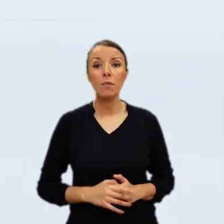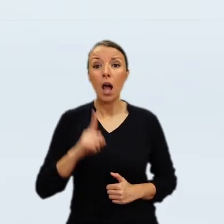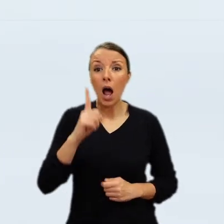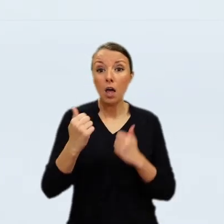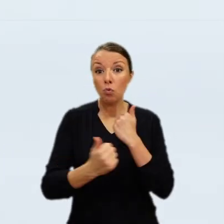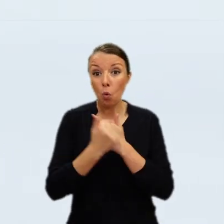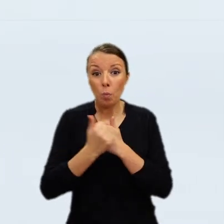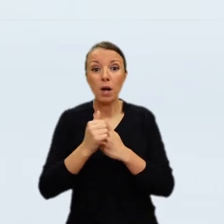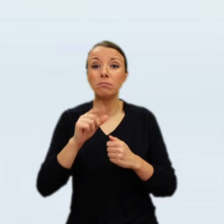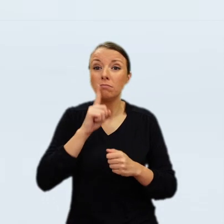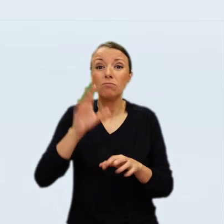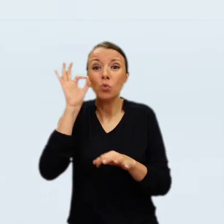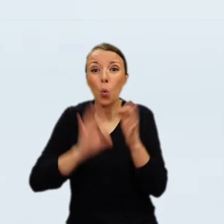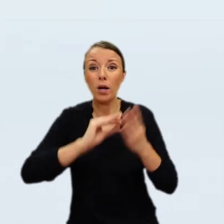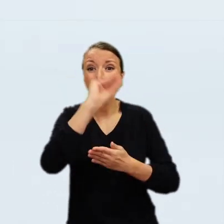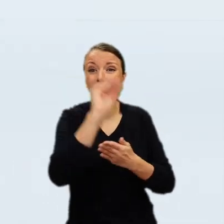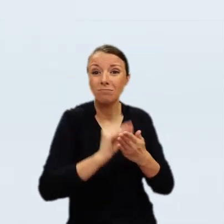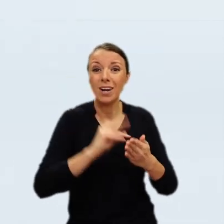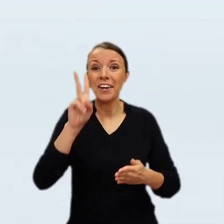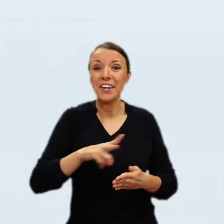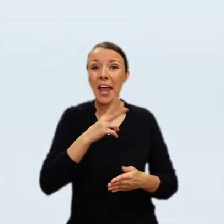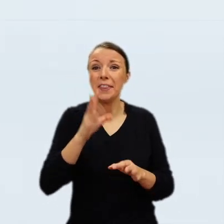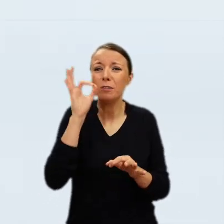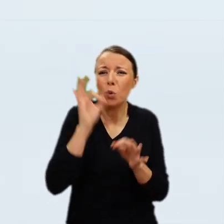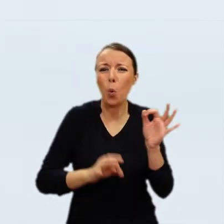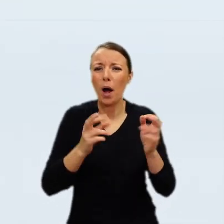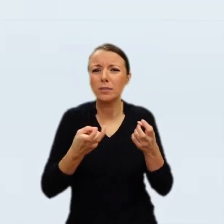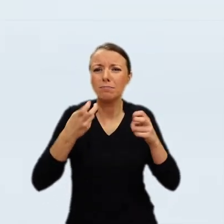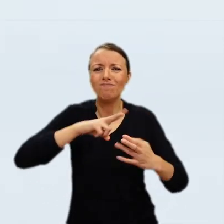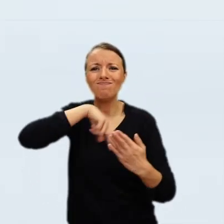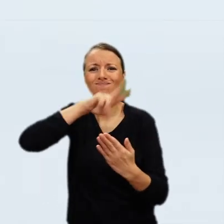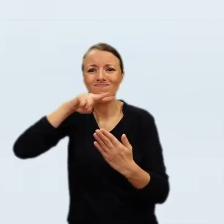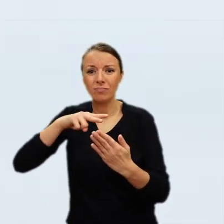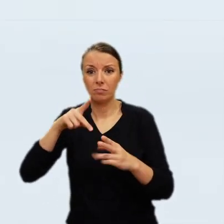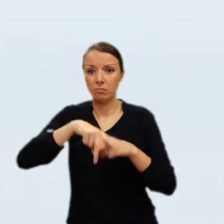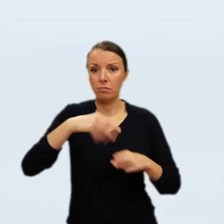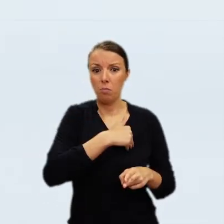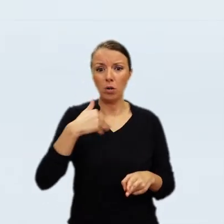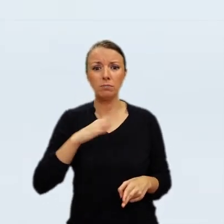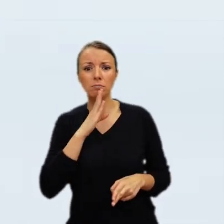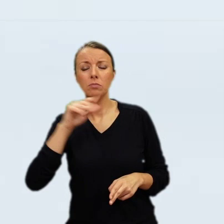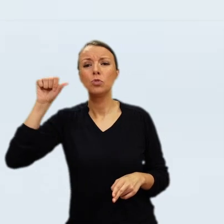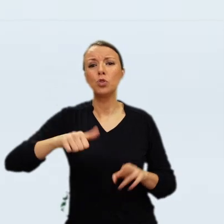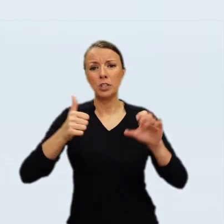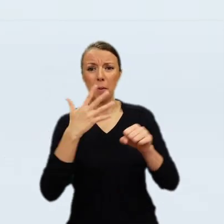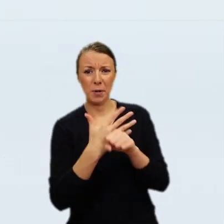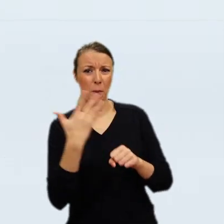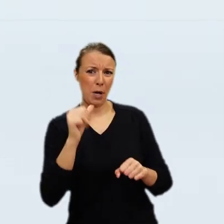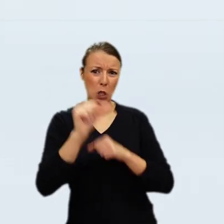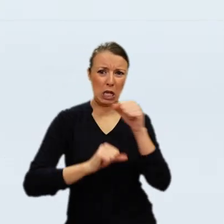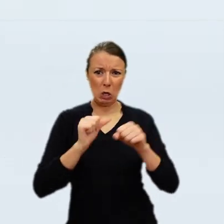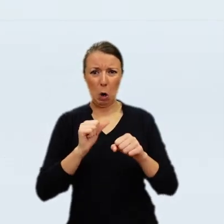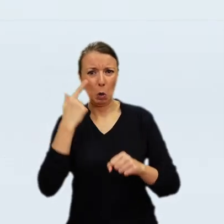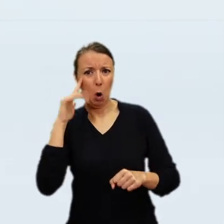as well as, however, on the verge of major changes in his life. In 1656, Rembrandt declared